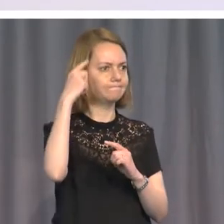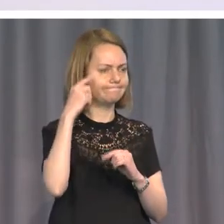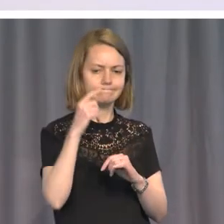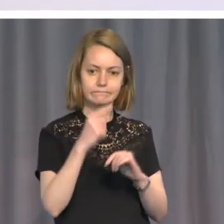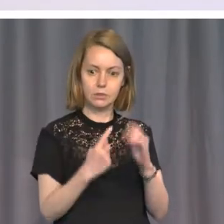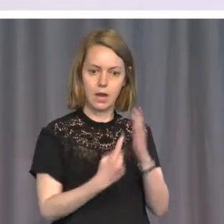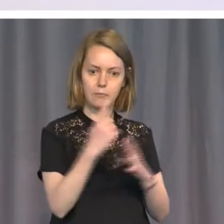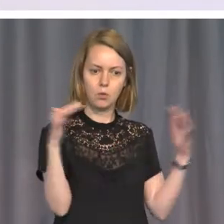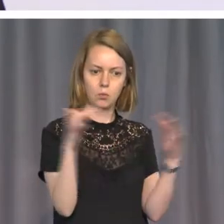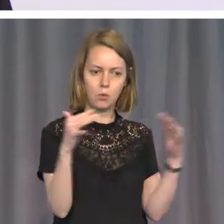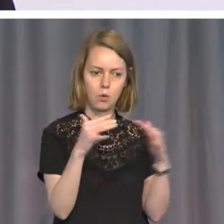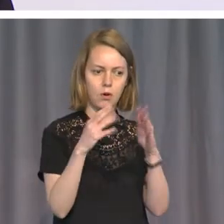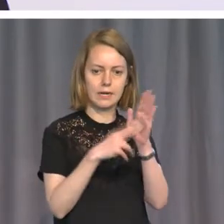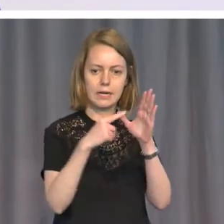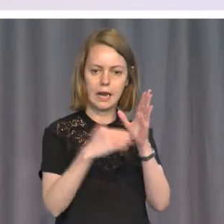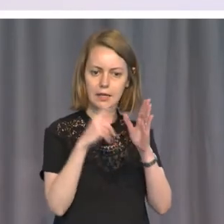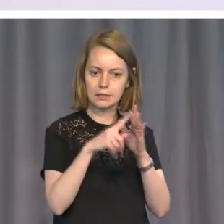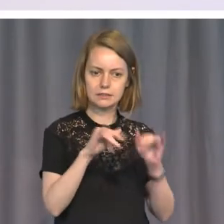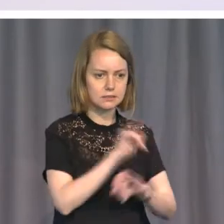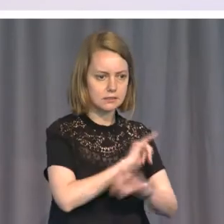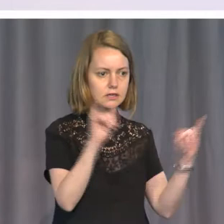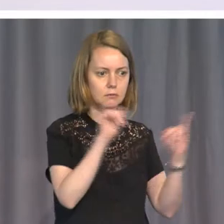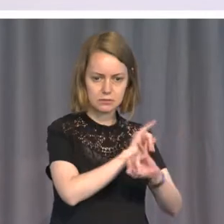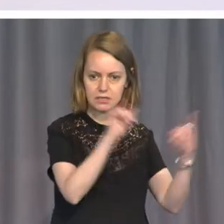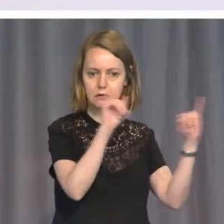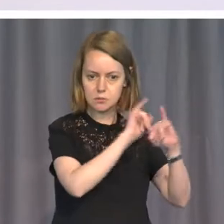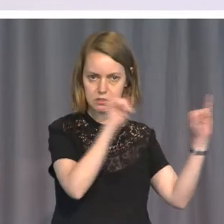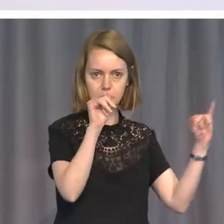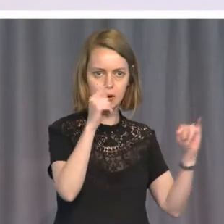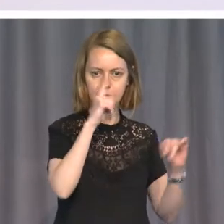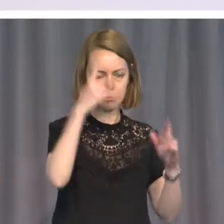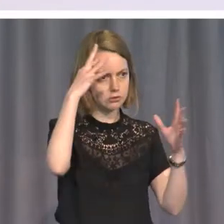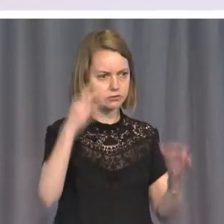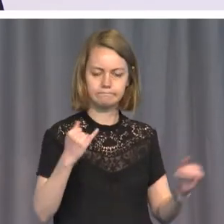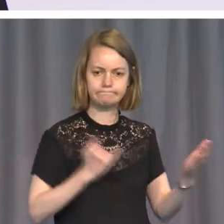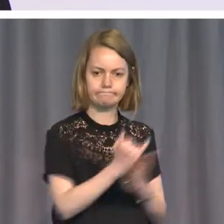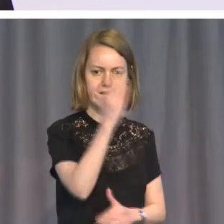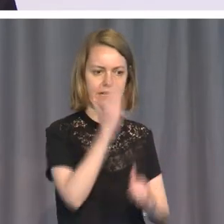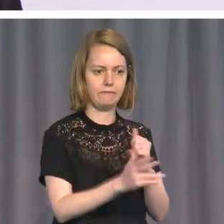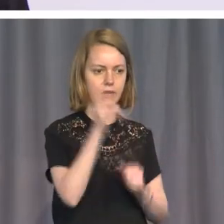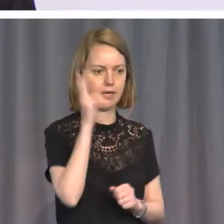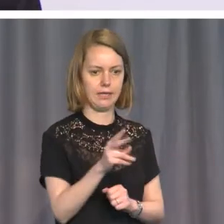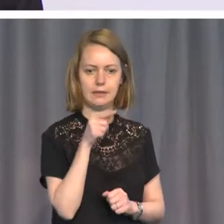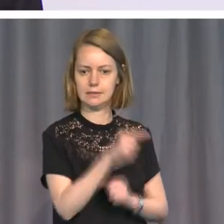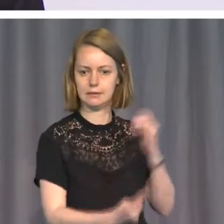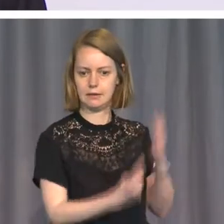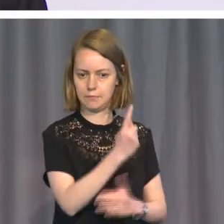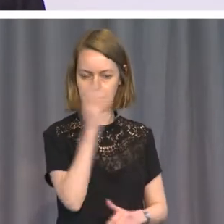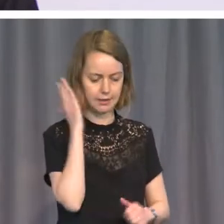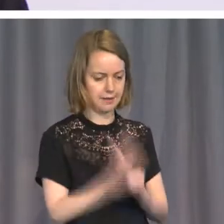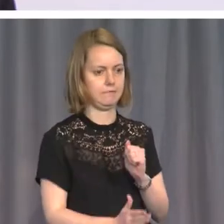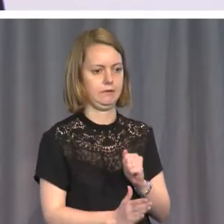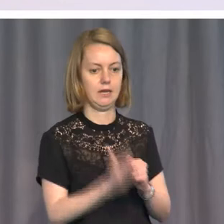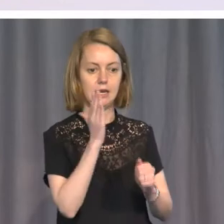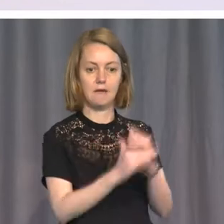abuses in the Nazi gas chambers and it was the way the world then said, never again, never